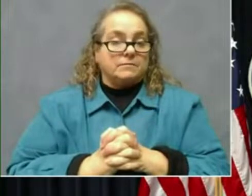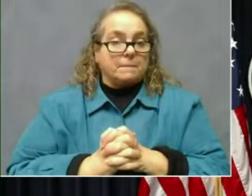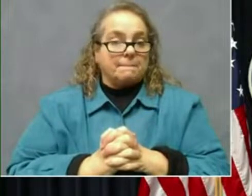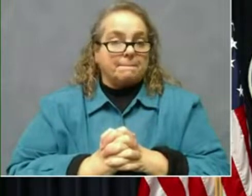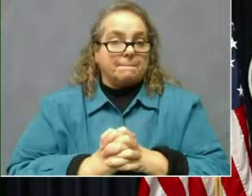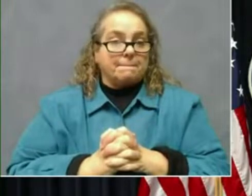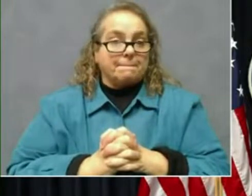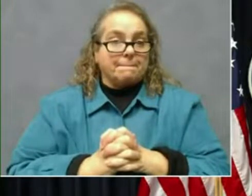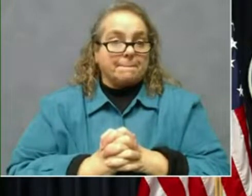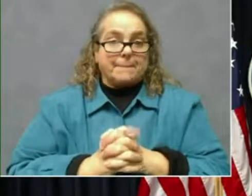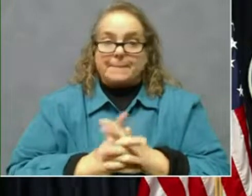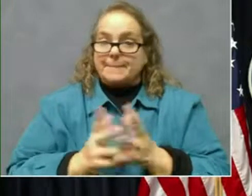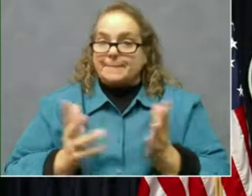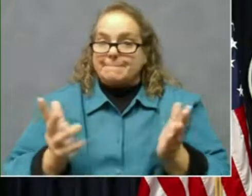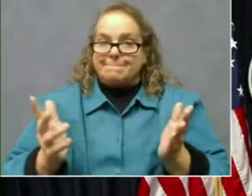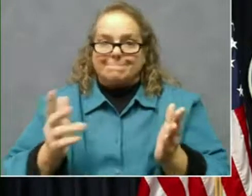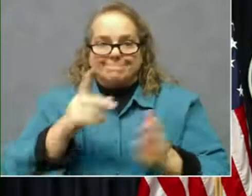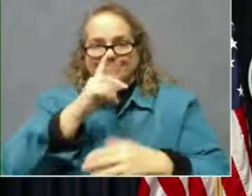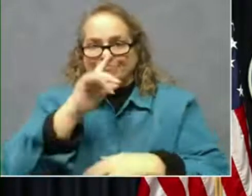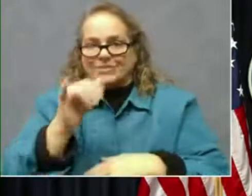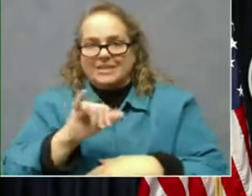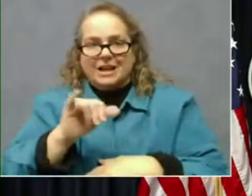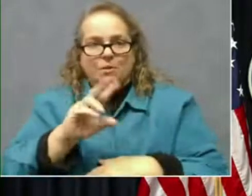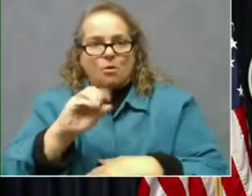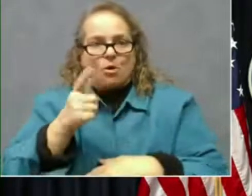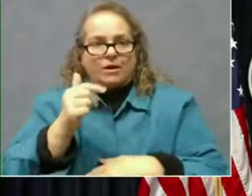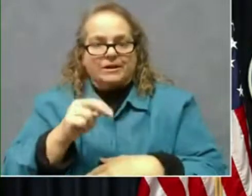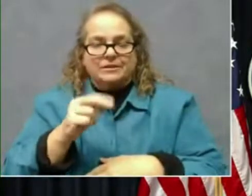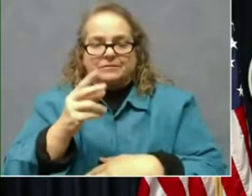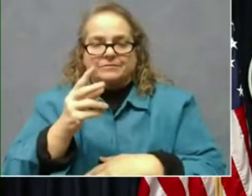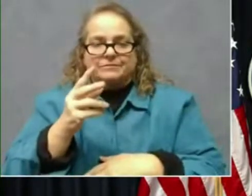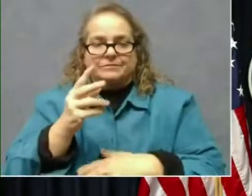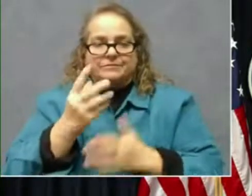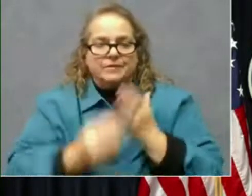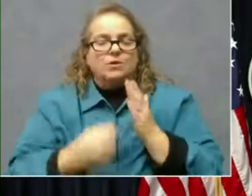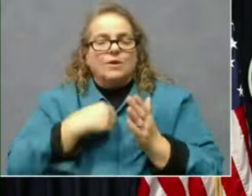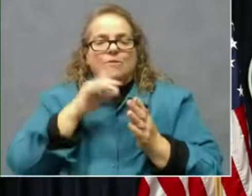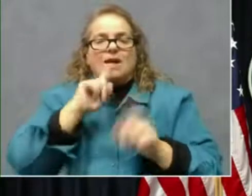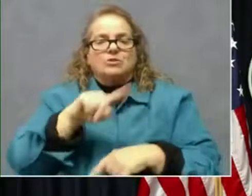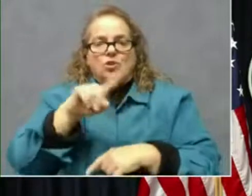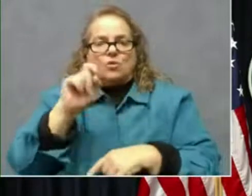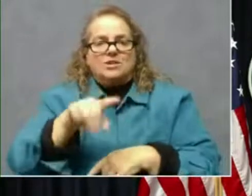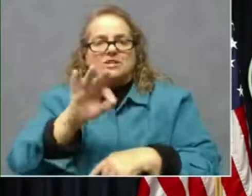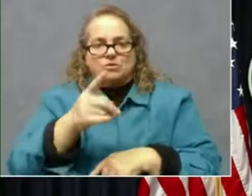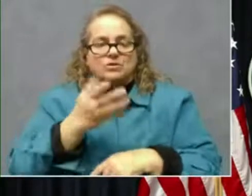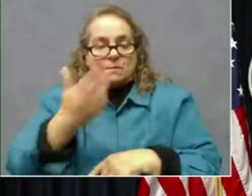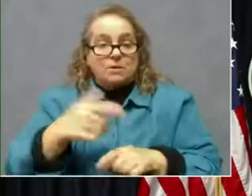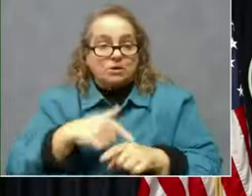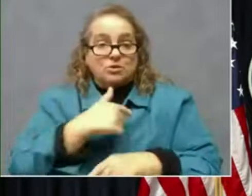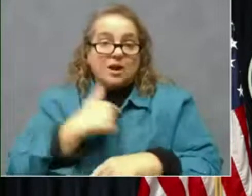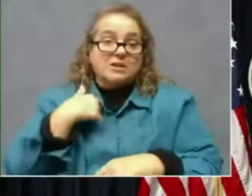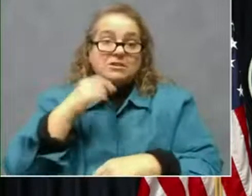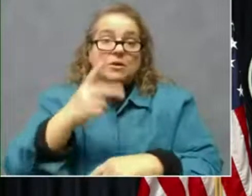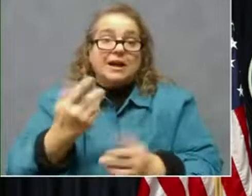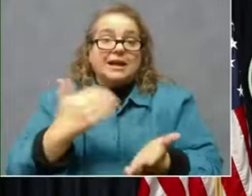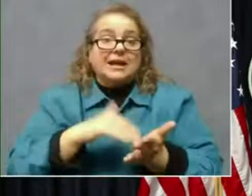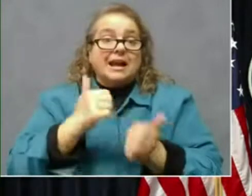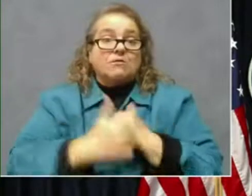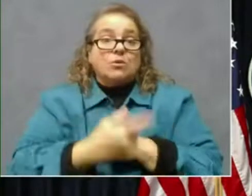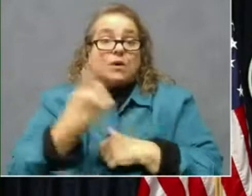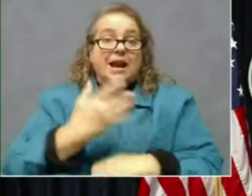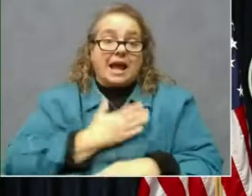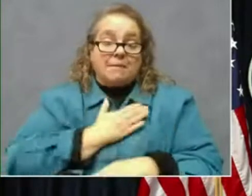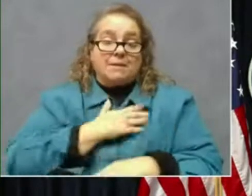All right, I think we lost Morgan. We'll answer your question if you'll submit it to us. Again, everybody happy 2021.